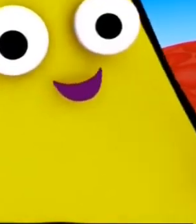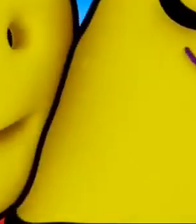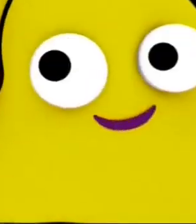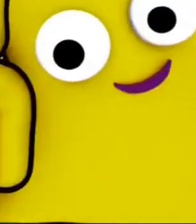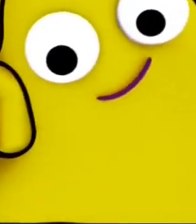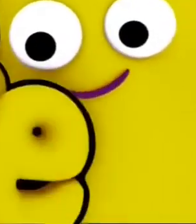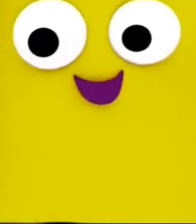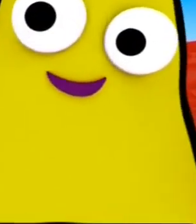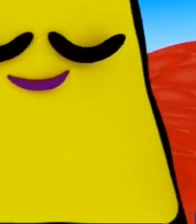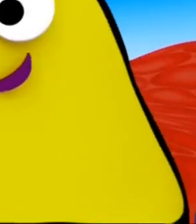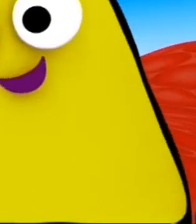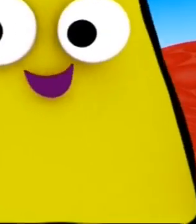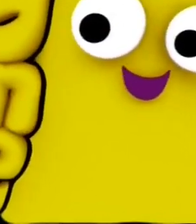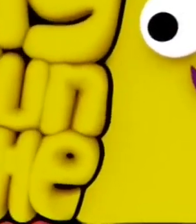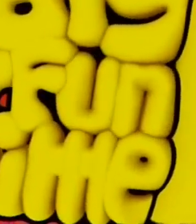It's B.L.A.G.